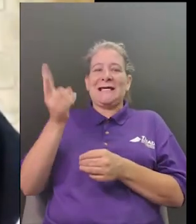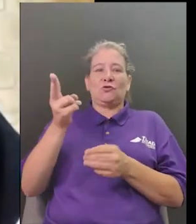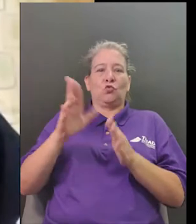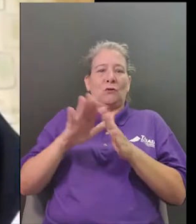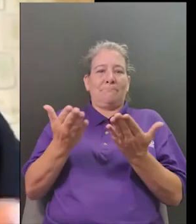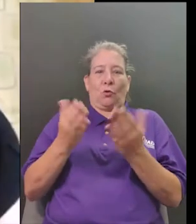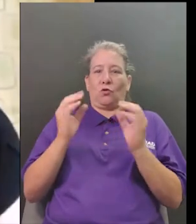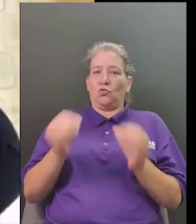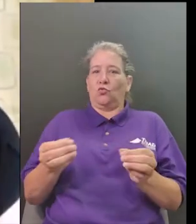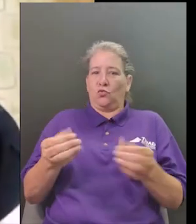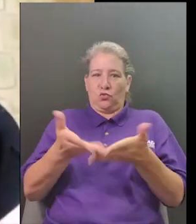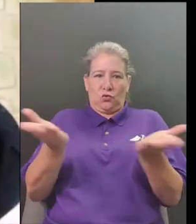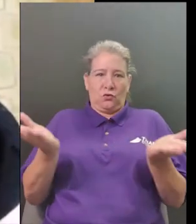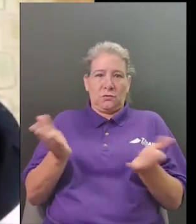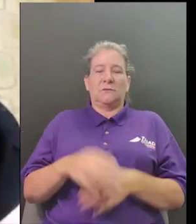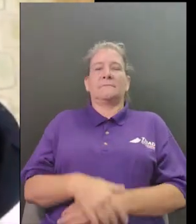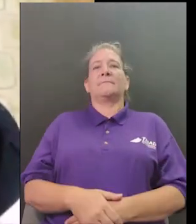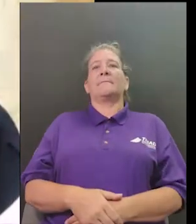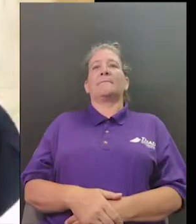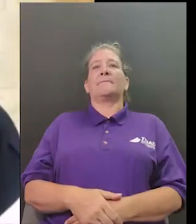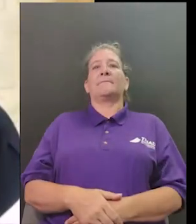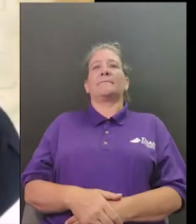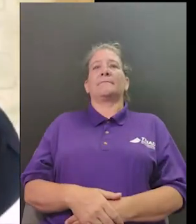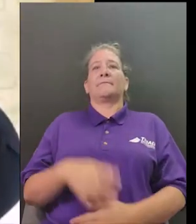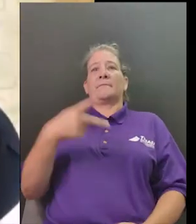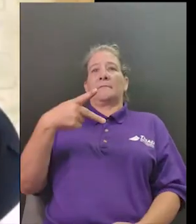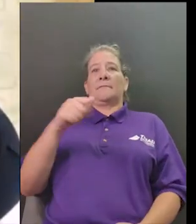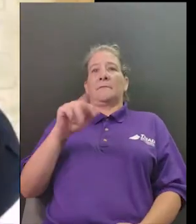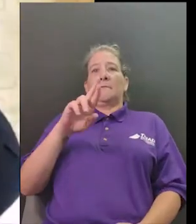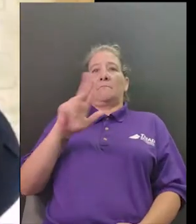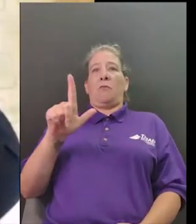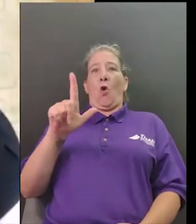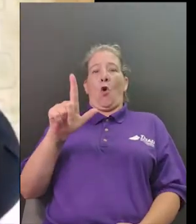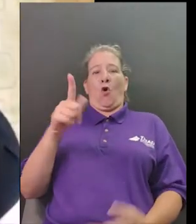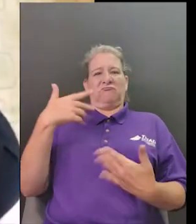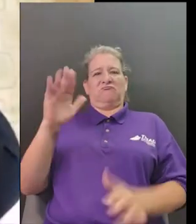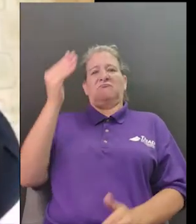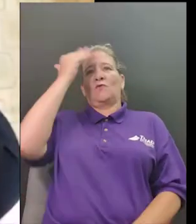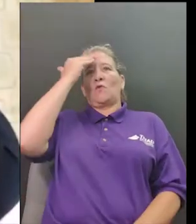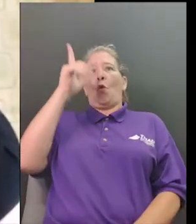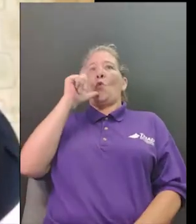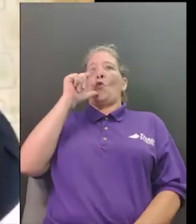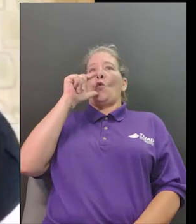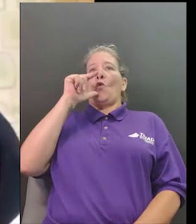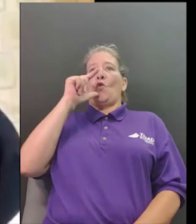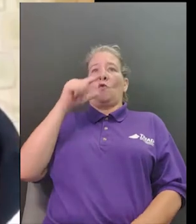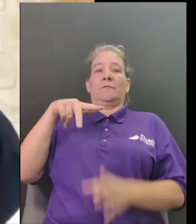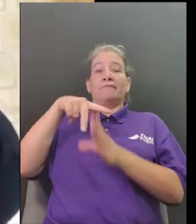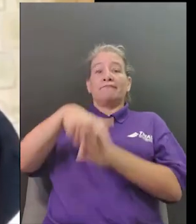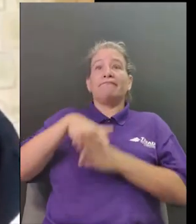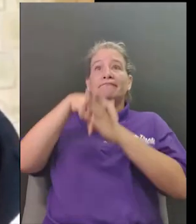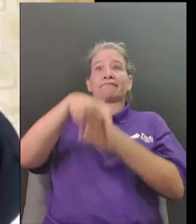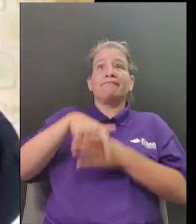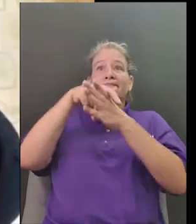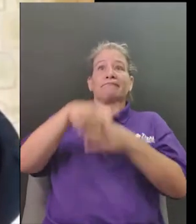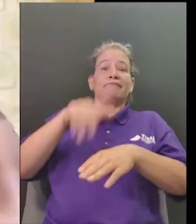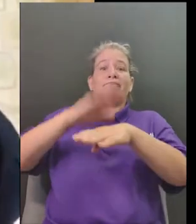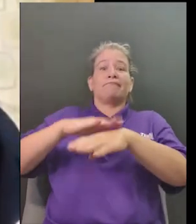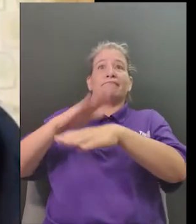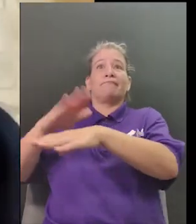during the revolutionary war so some of them were first ladies and some of them aren't